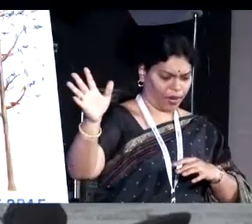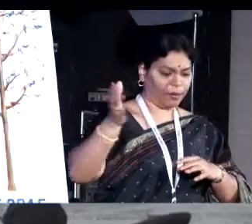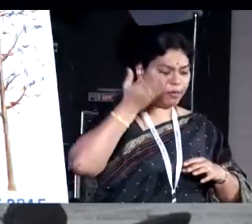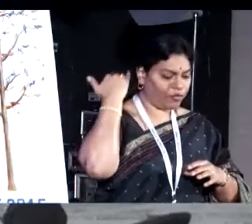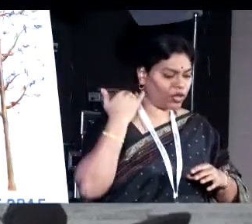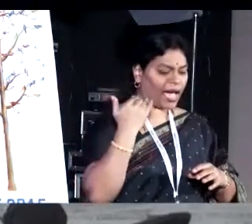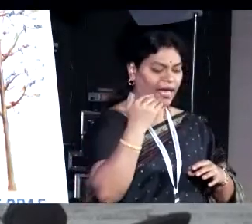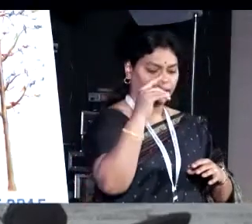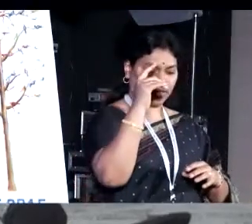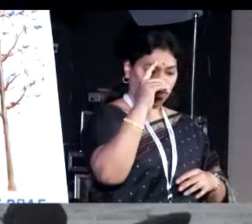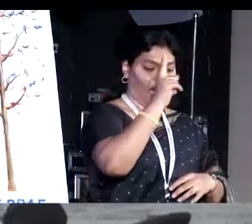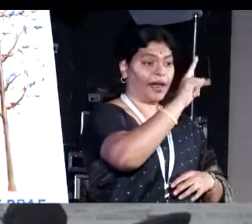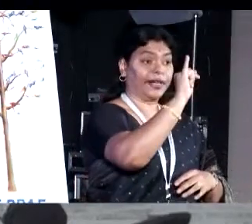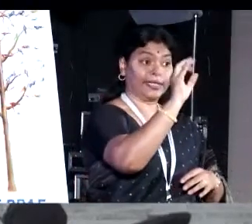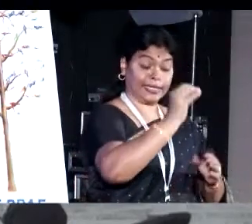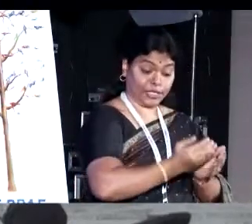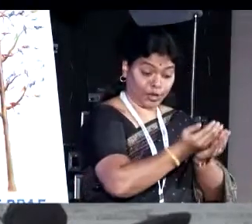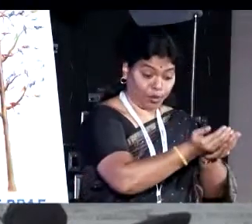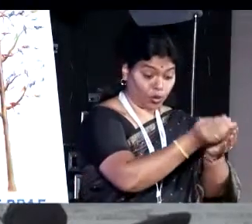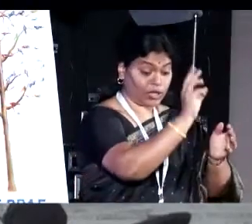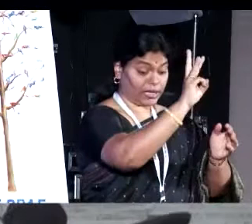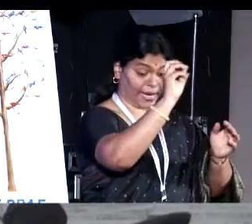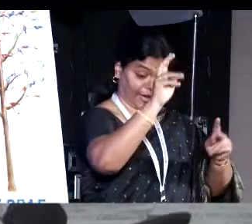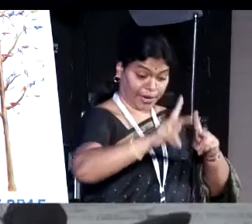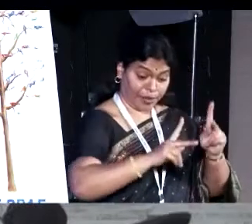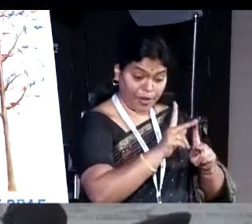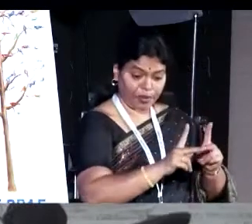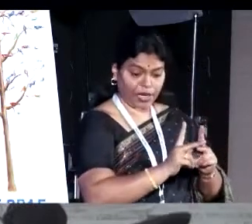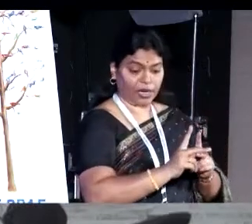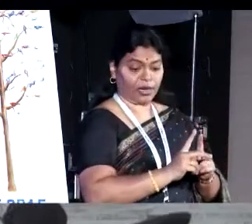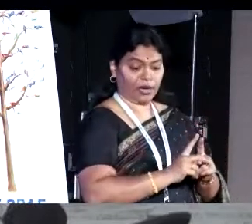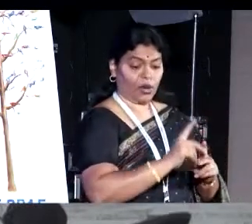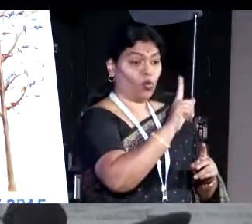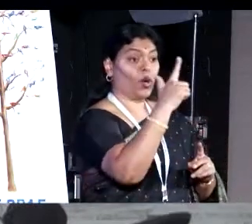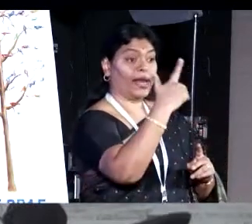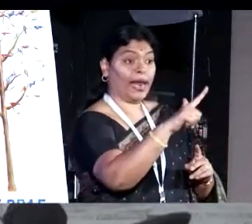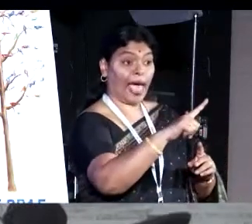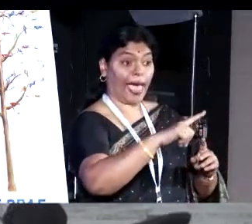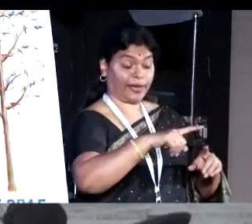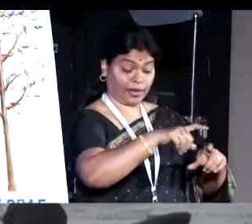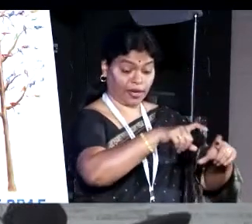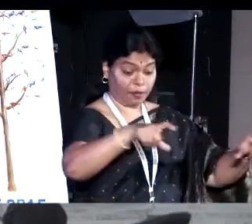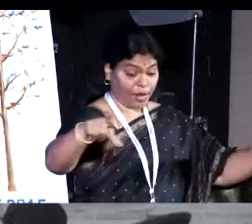cleared almost 1 lakh square meter of dull lake at a tough cloth for work.